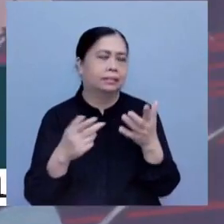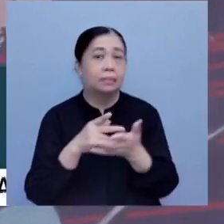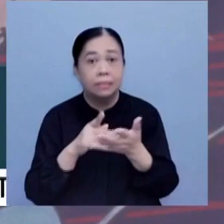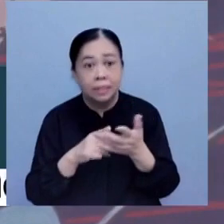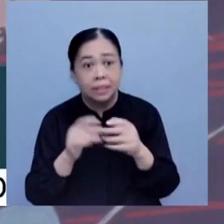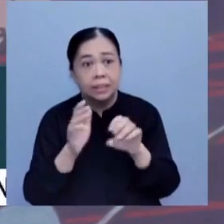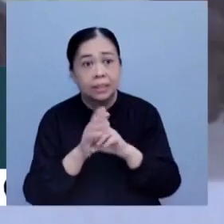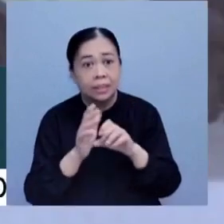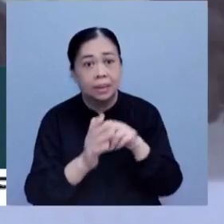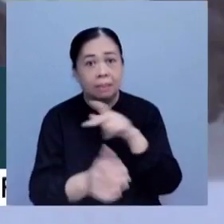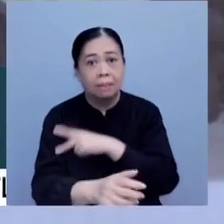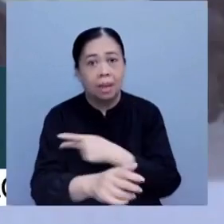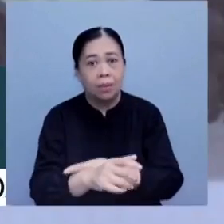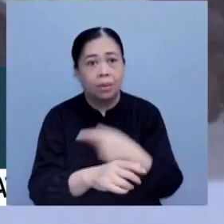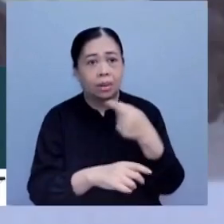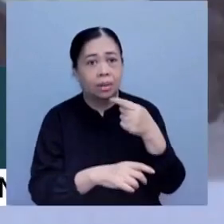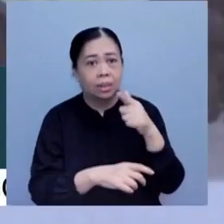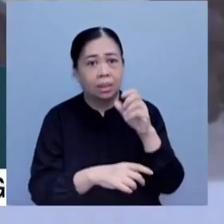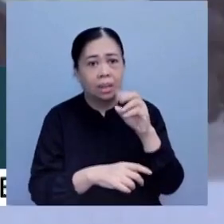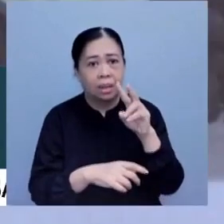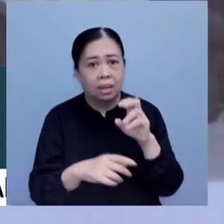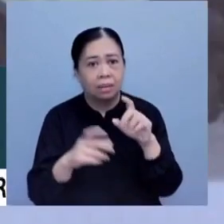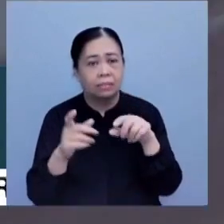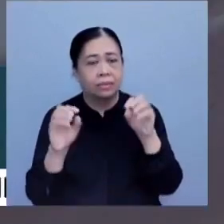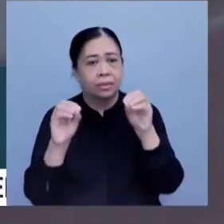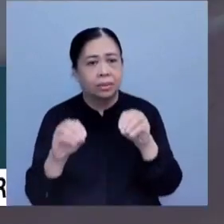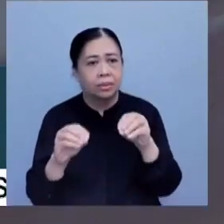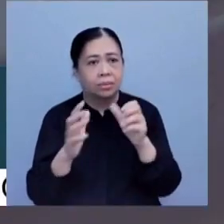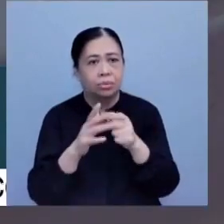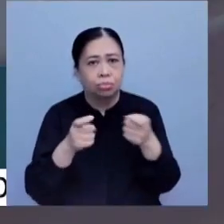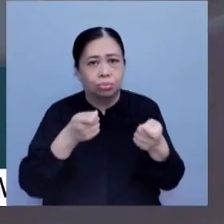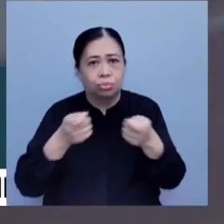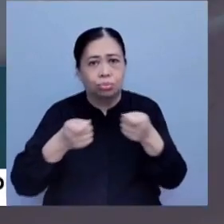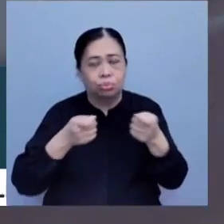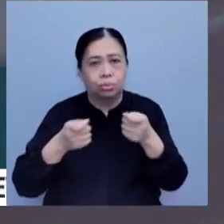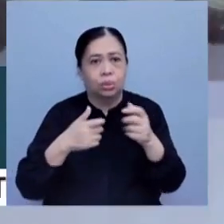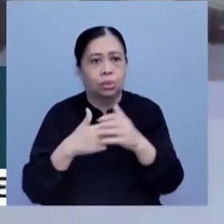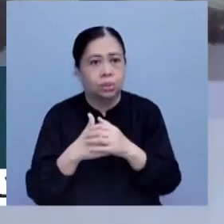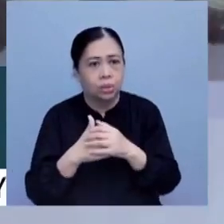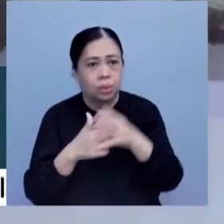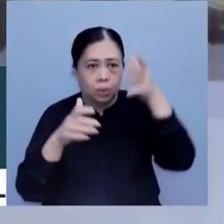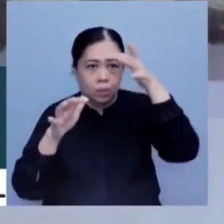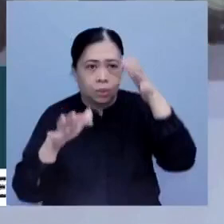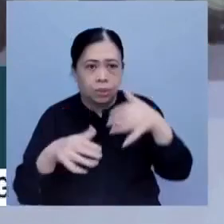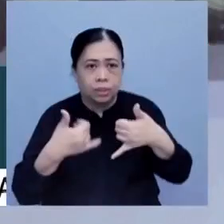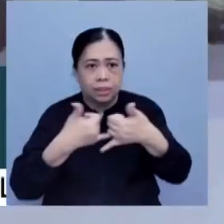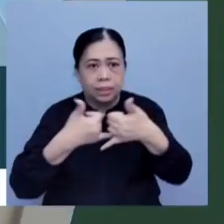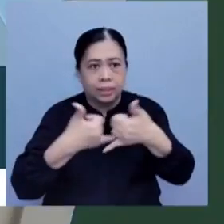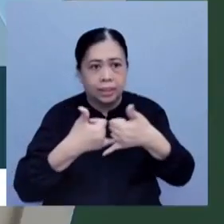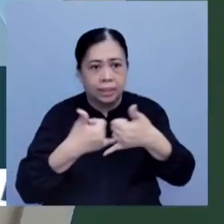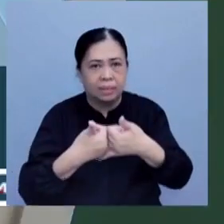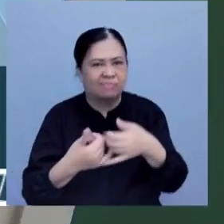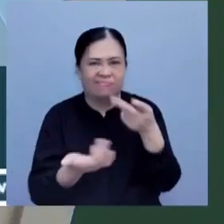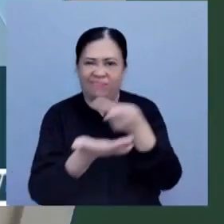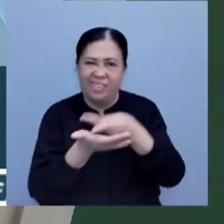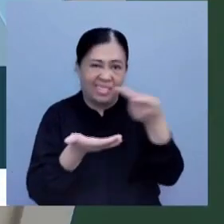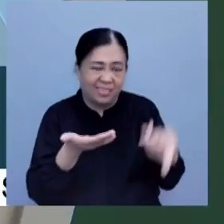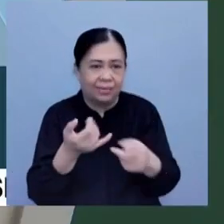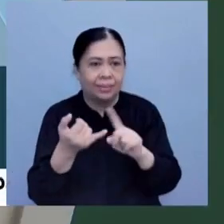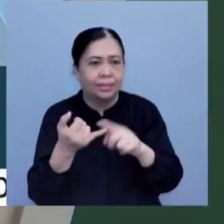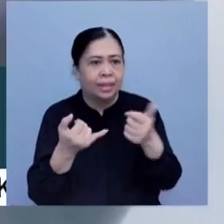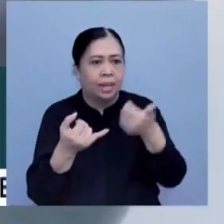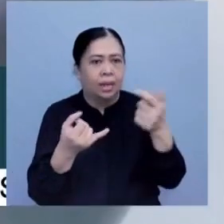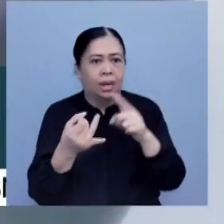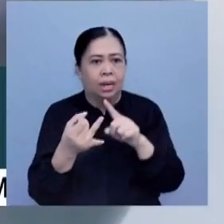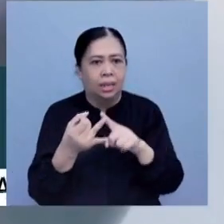called the power glove. It's a glove you put on to control the computer game. Complete failure. Another one was a